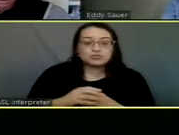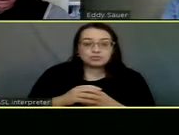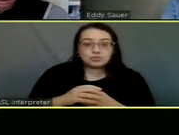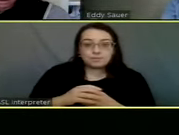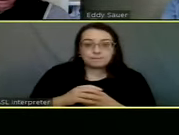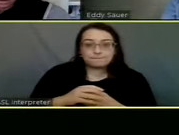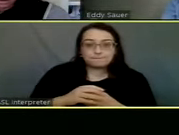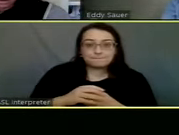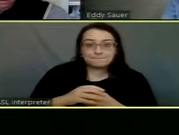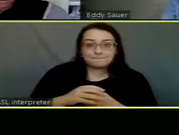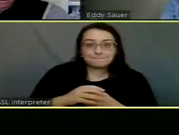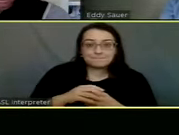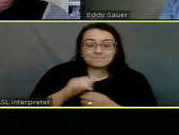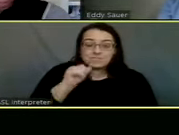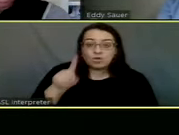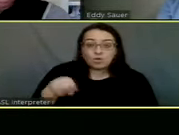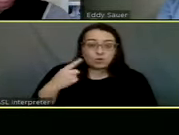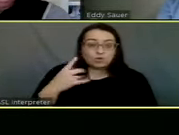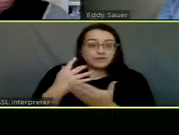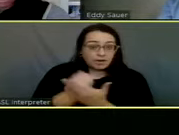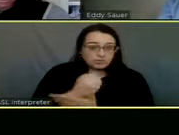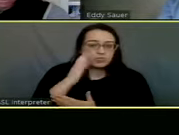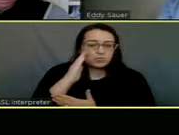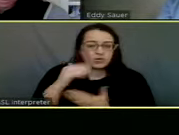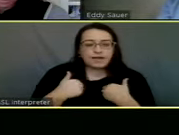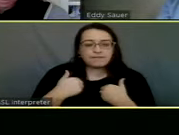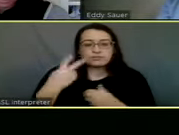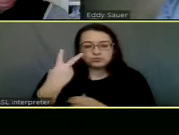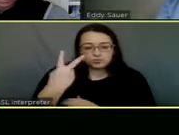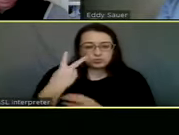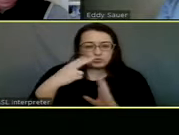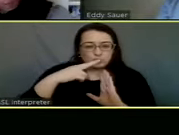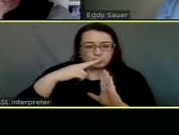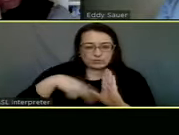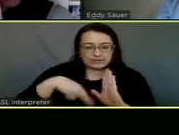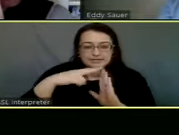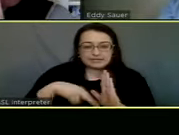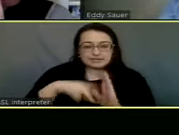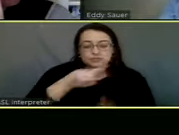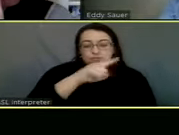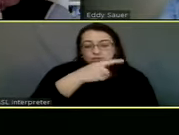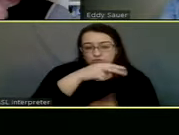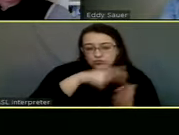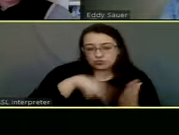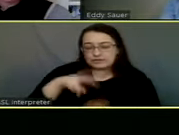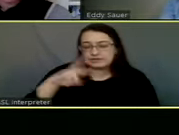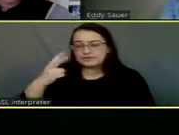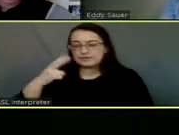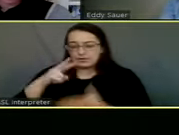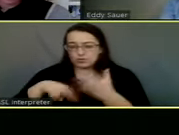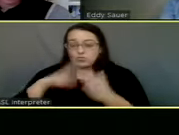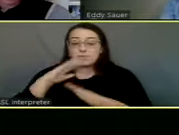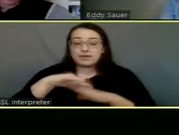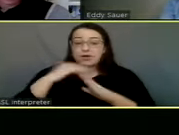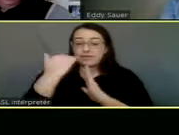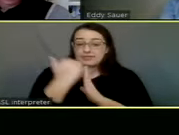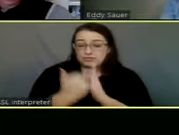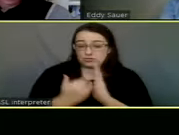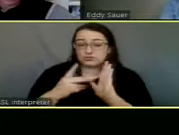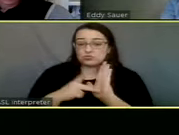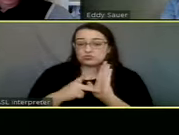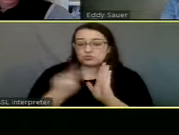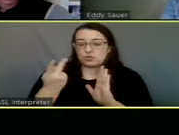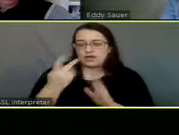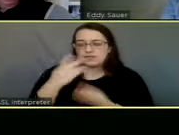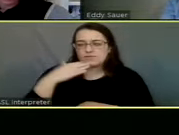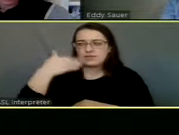uh, this is not the only opportunity. We're going to have two readings of this first and second reading. It'll be on the agenda twice, uh, for, for the